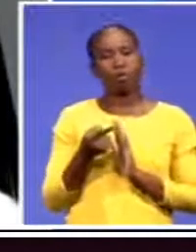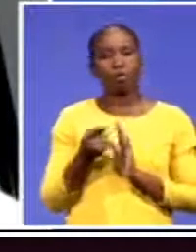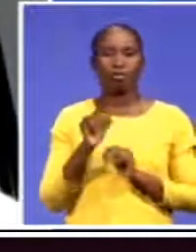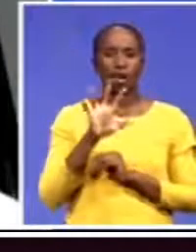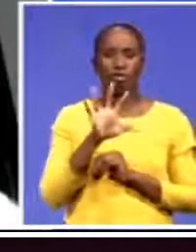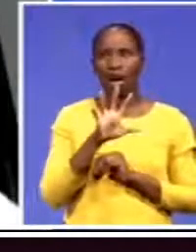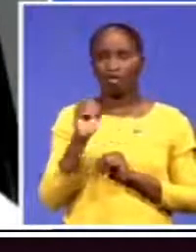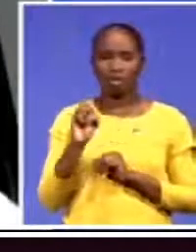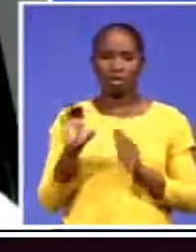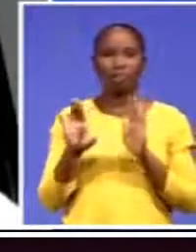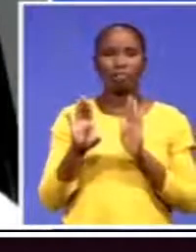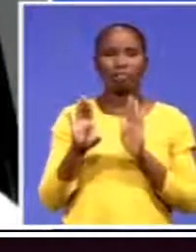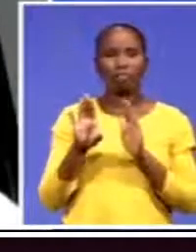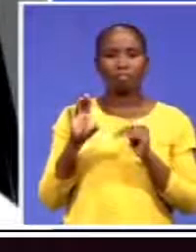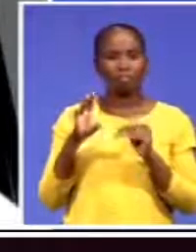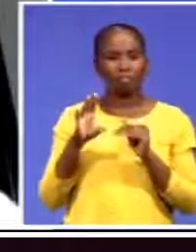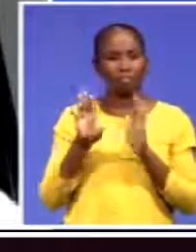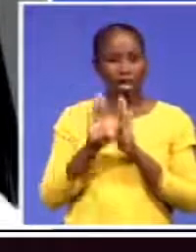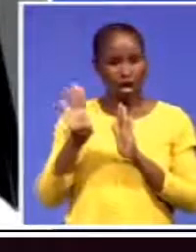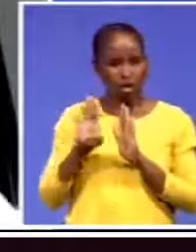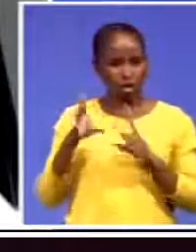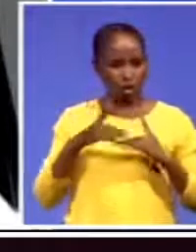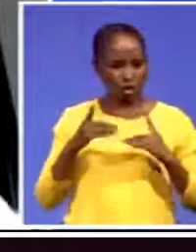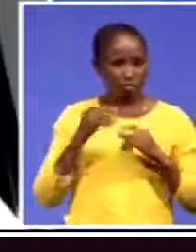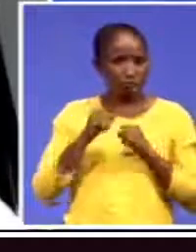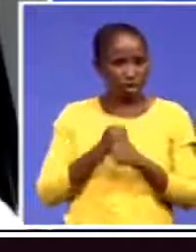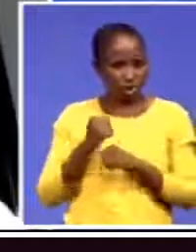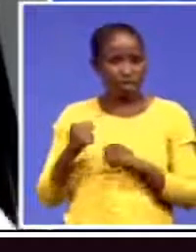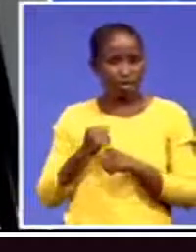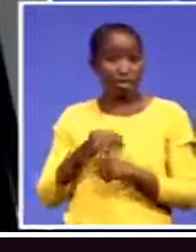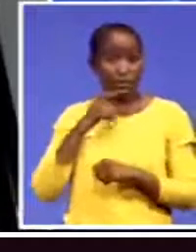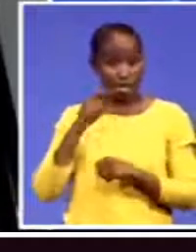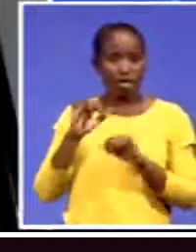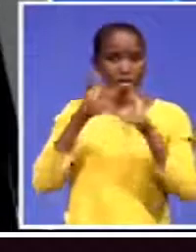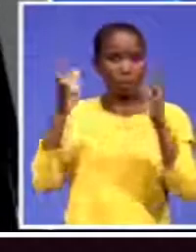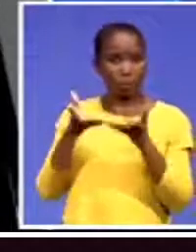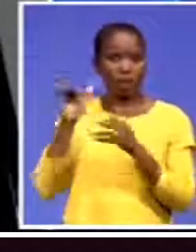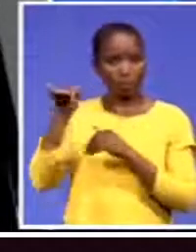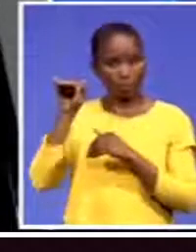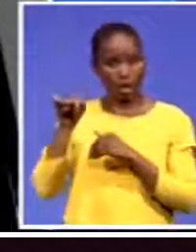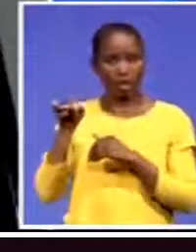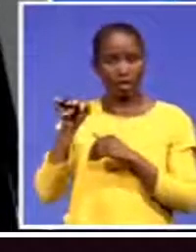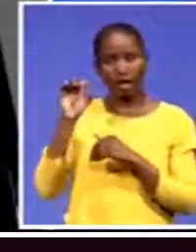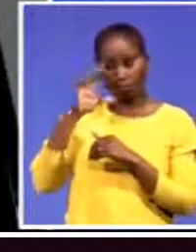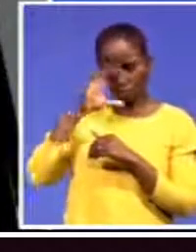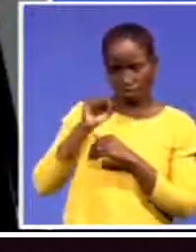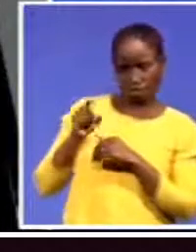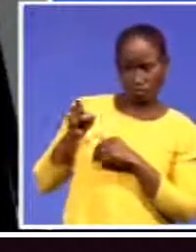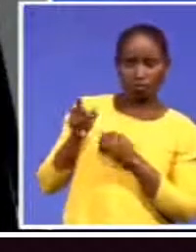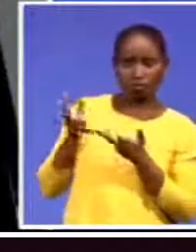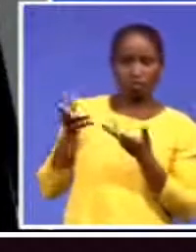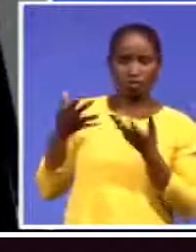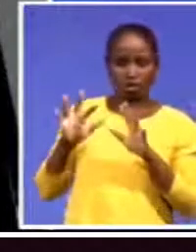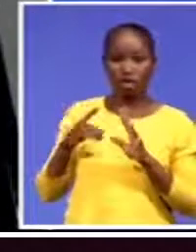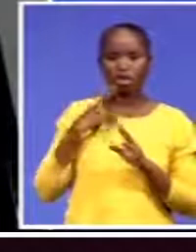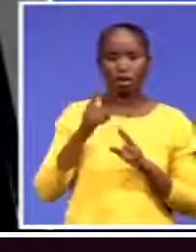25% more than the World Bank estimates. And if you look at the optimistic estimates that consider intra-African trade will grow by,